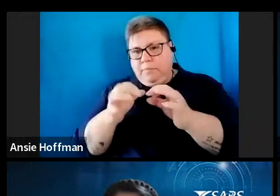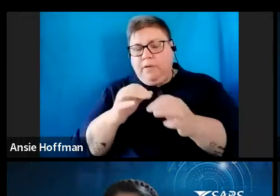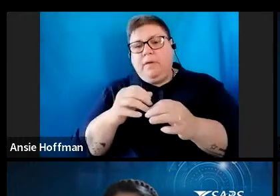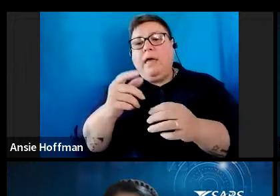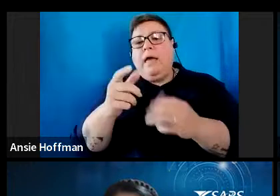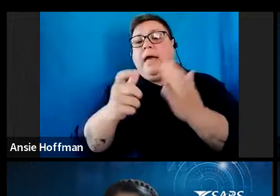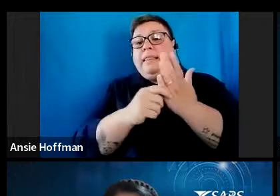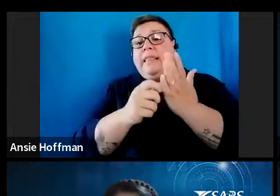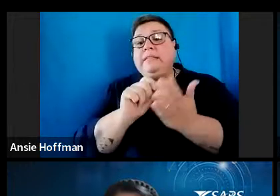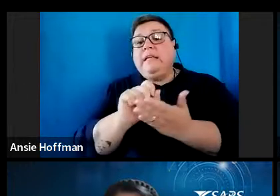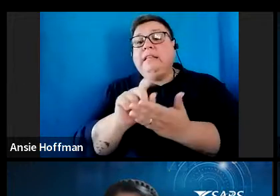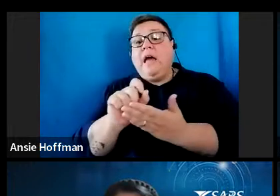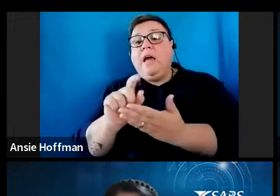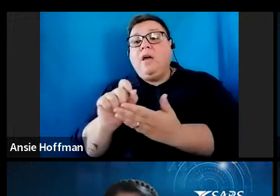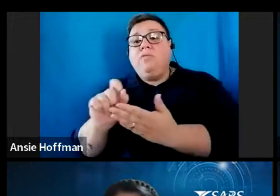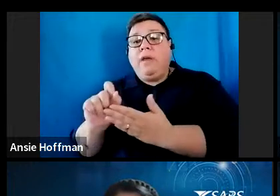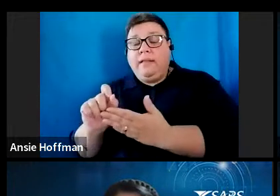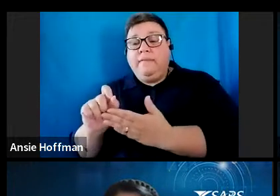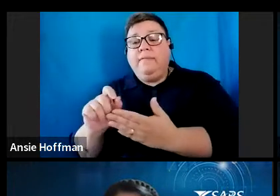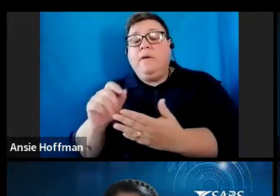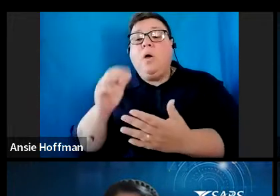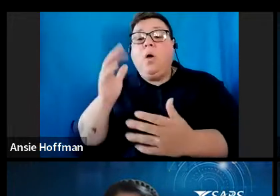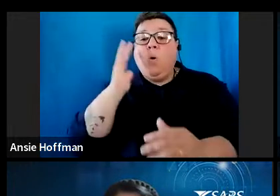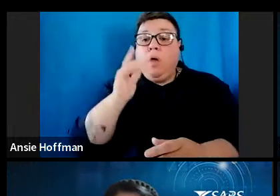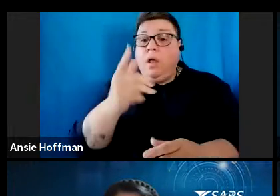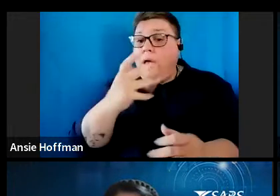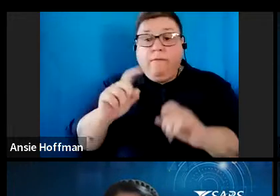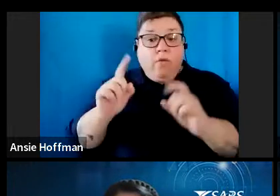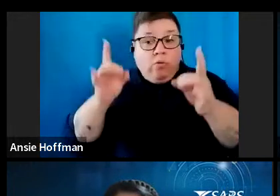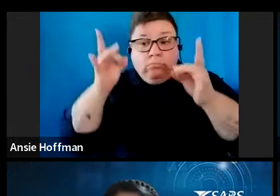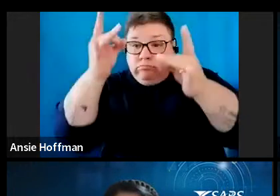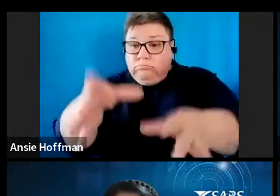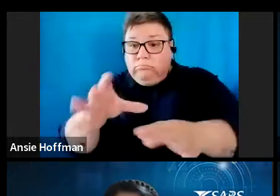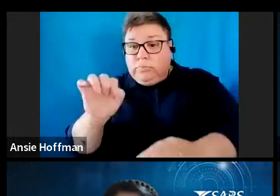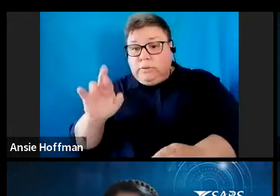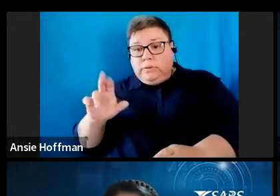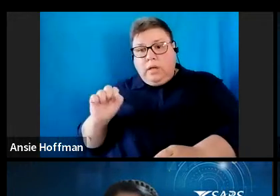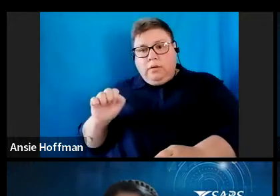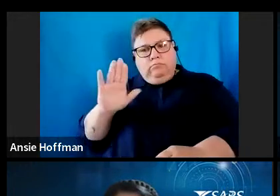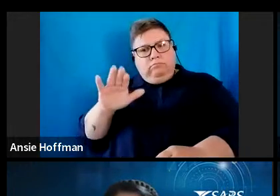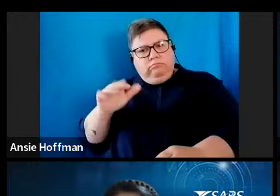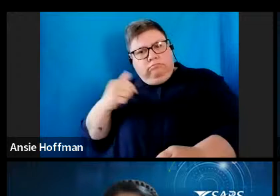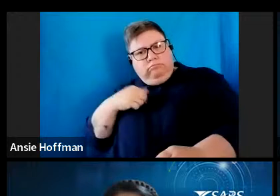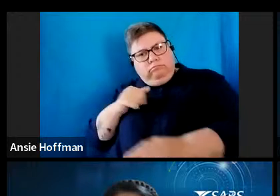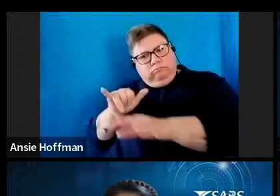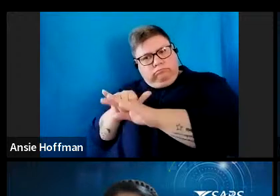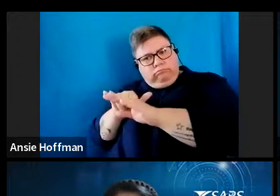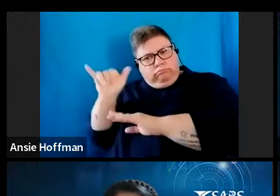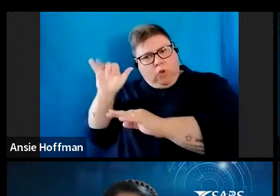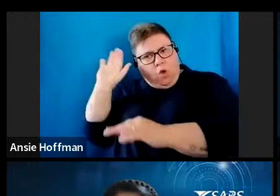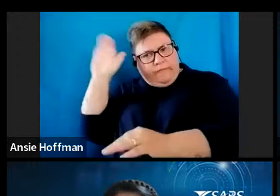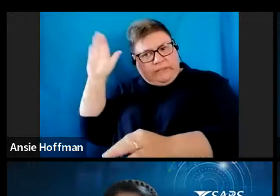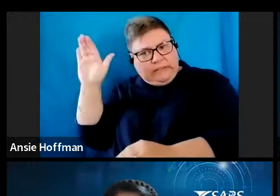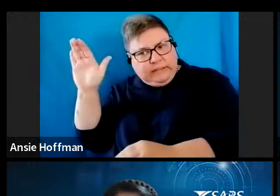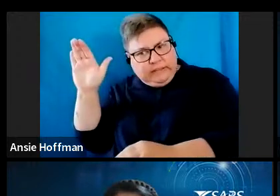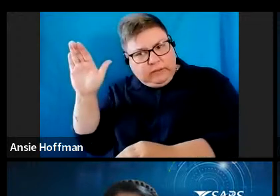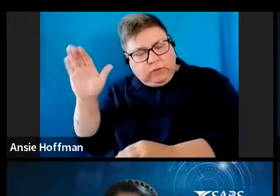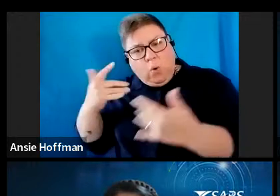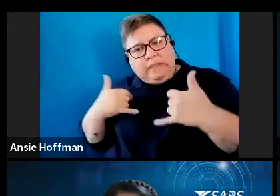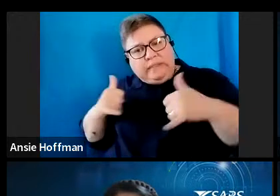Where the taxpayer has not informed SARs that they have ceased to be a resident, the RAF